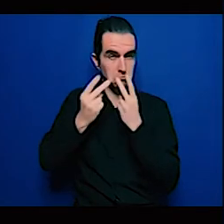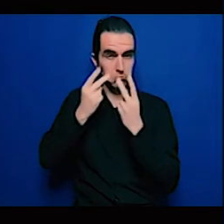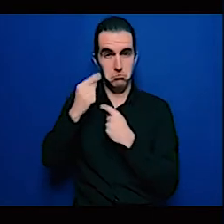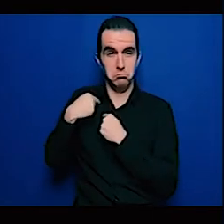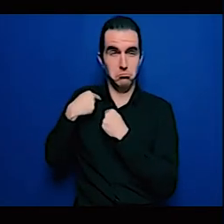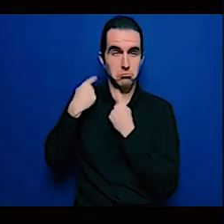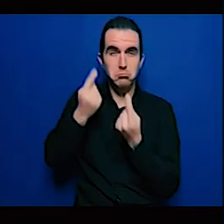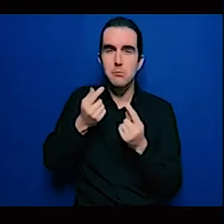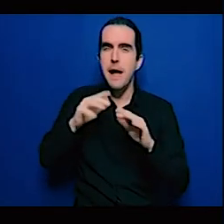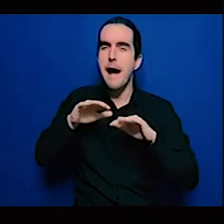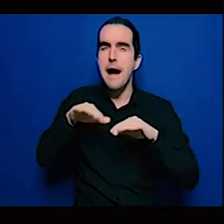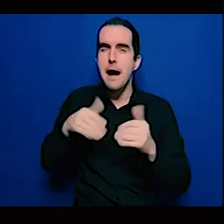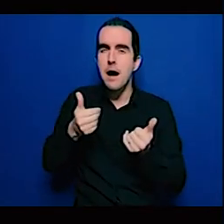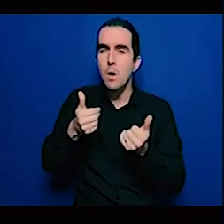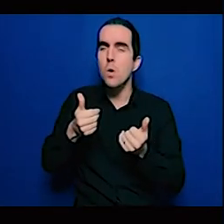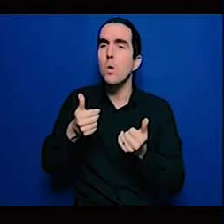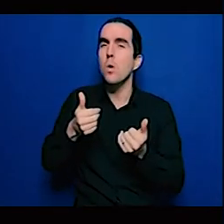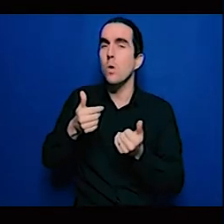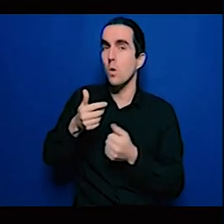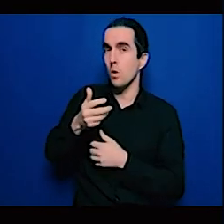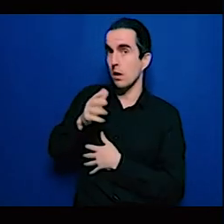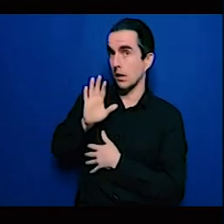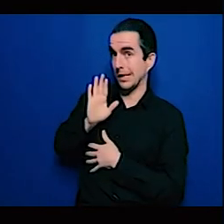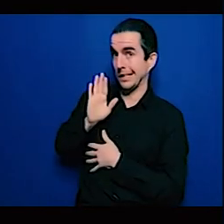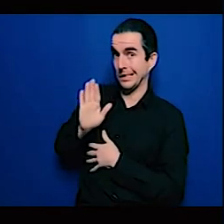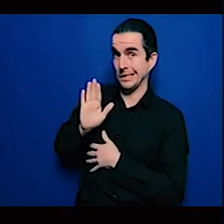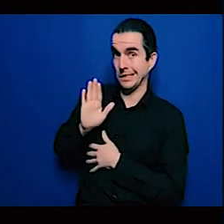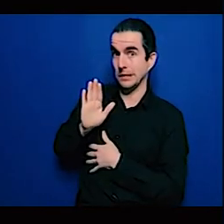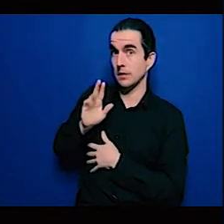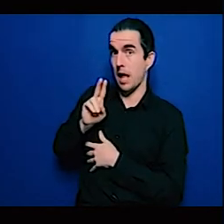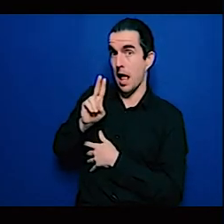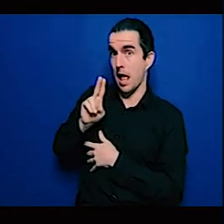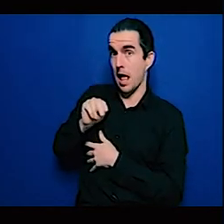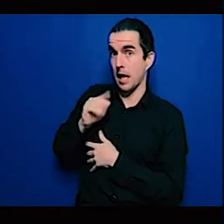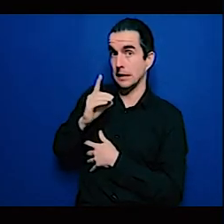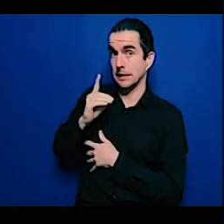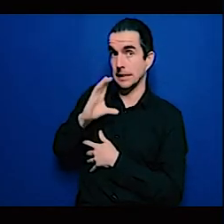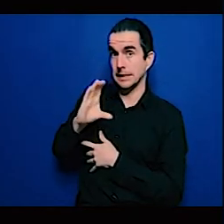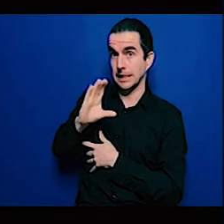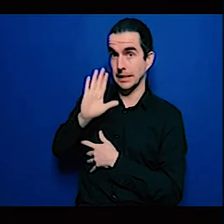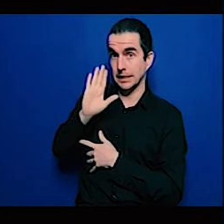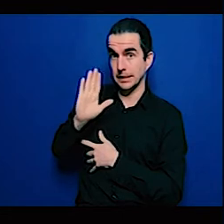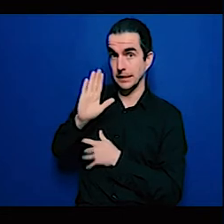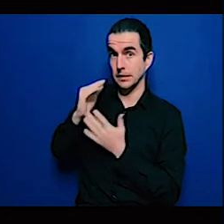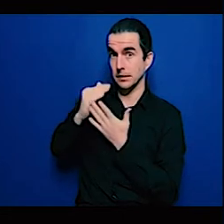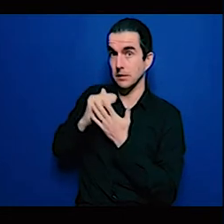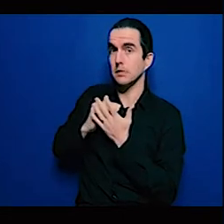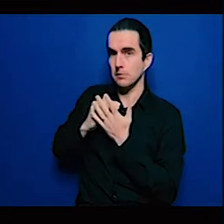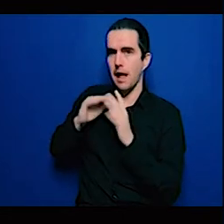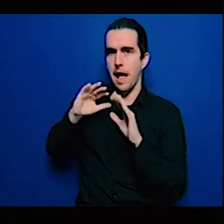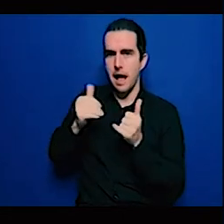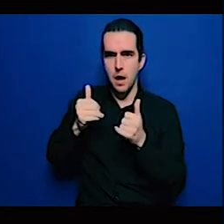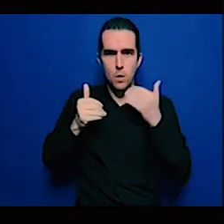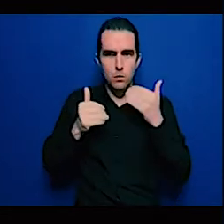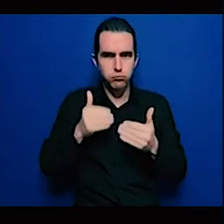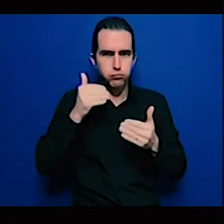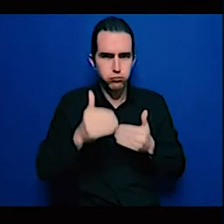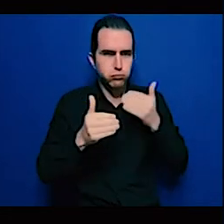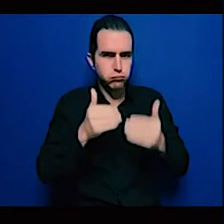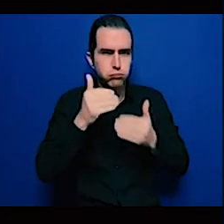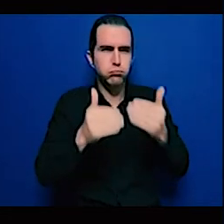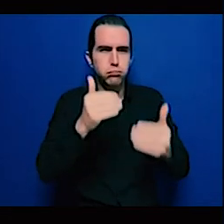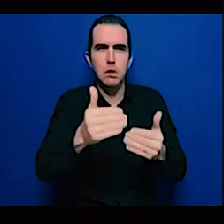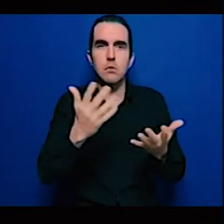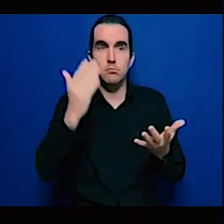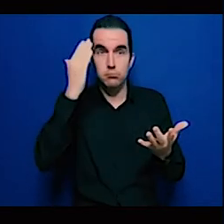country wants to develop projects and implement its NDCs, first of all, in order to access,